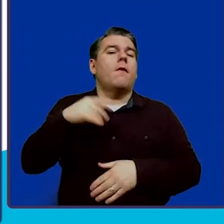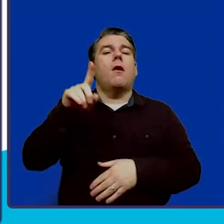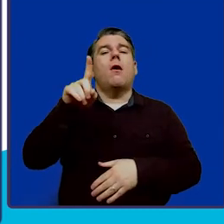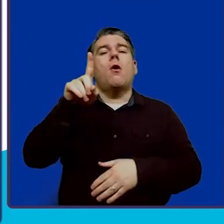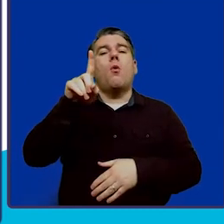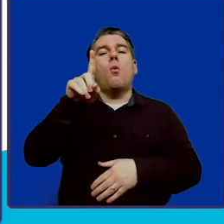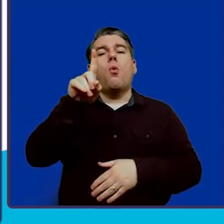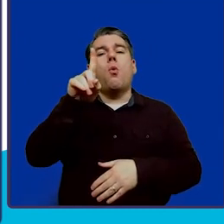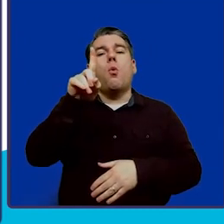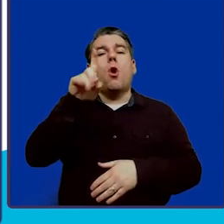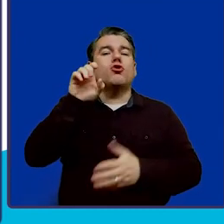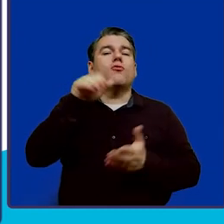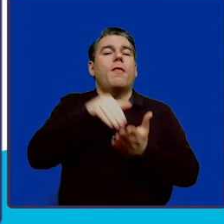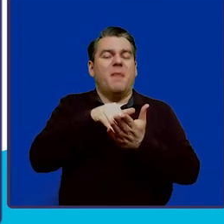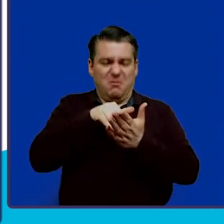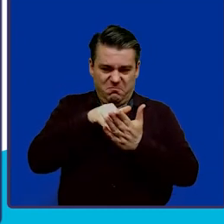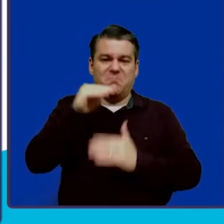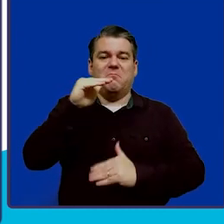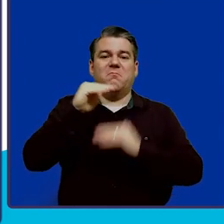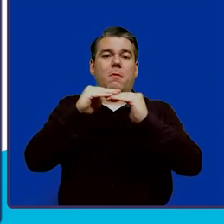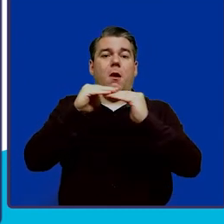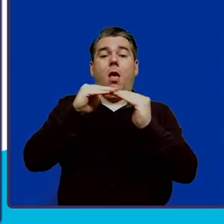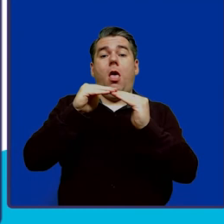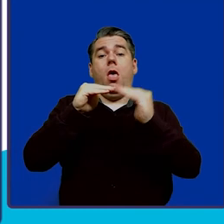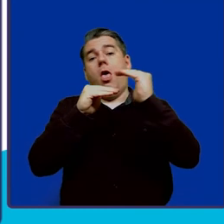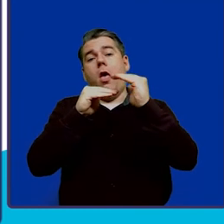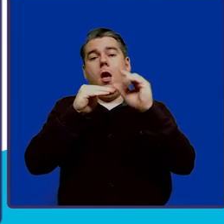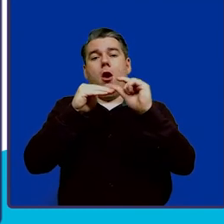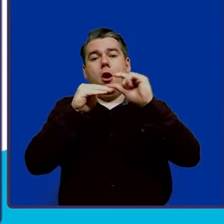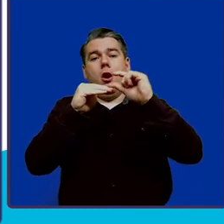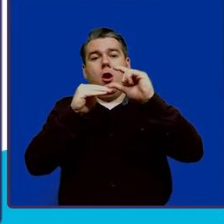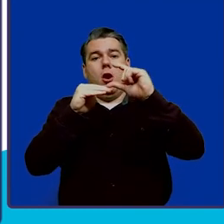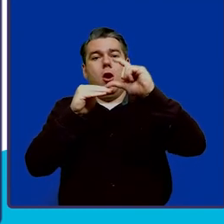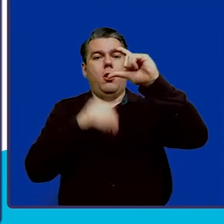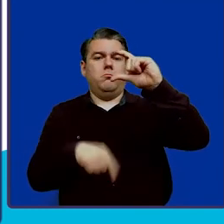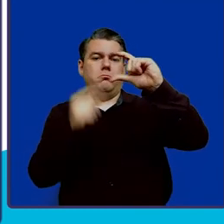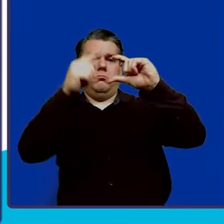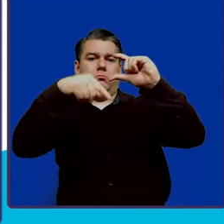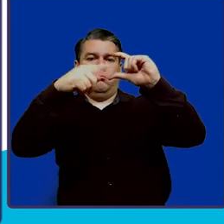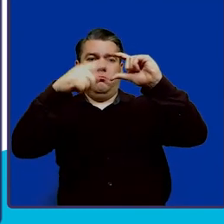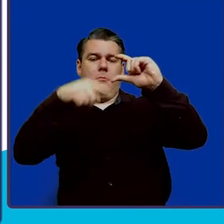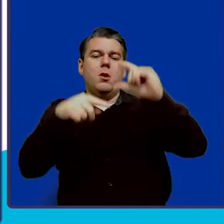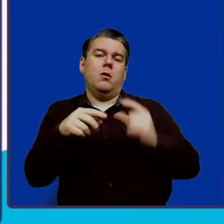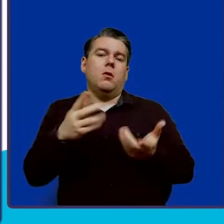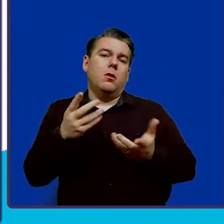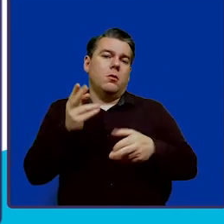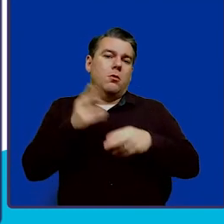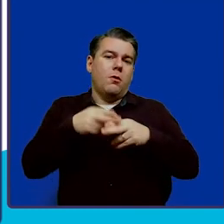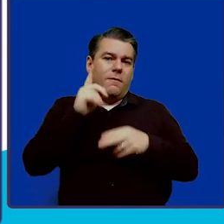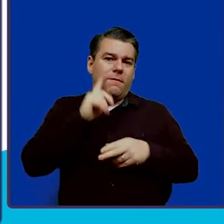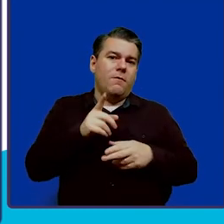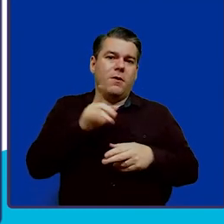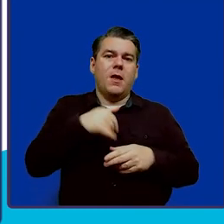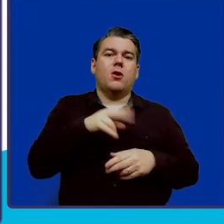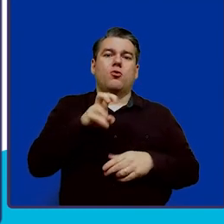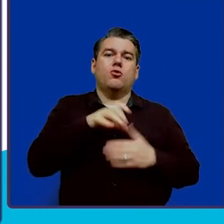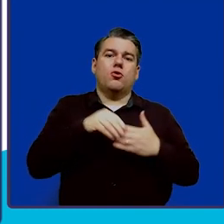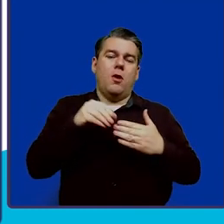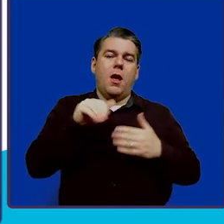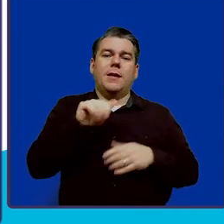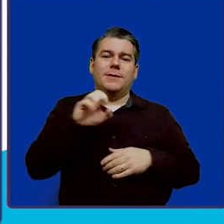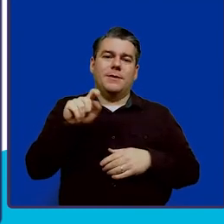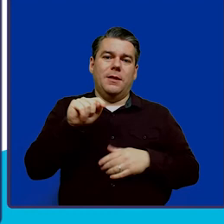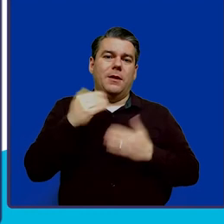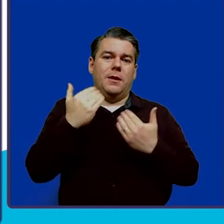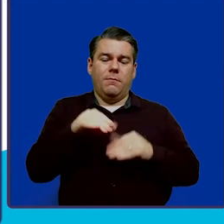starts counting towards that $2,000 asset limit for those receiving SSI benefits. Now, with that